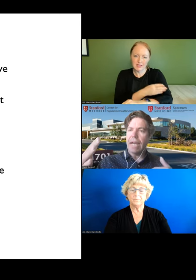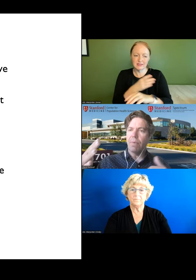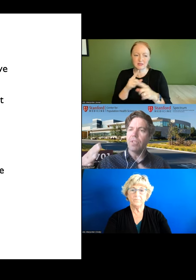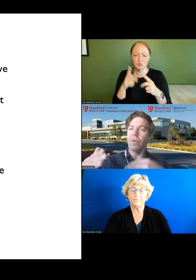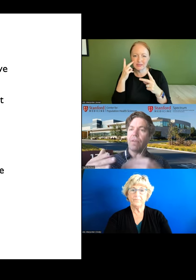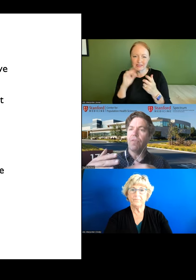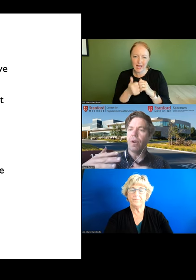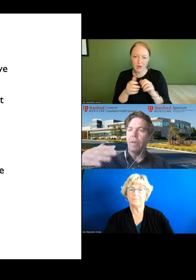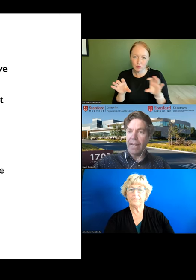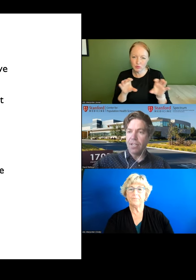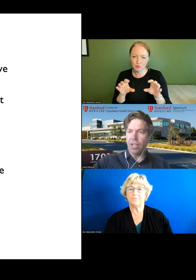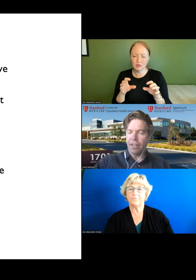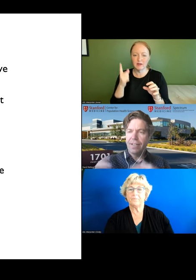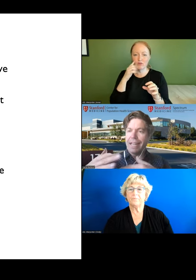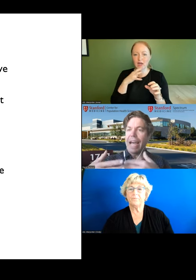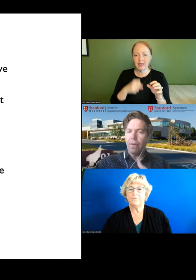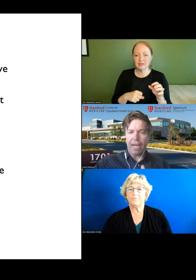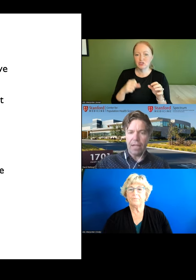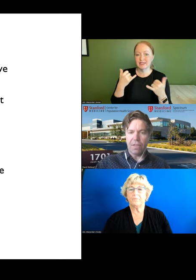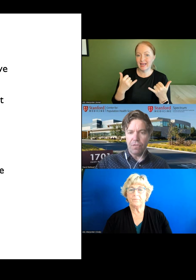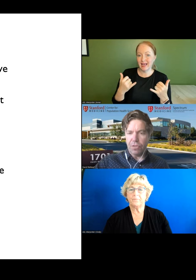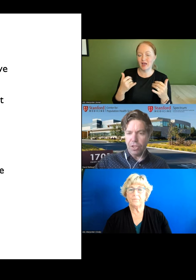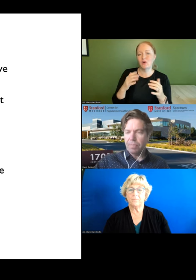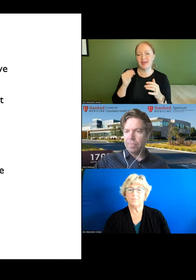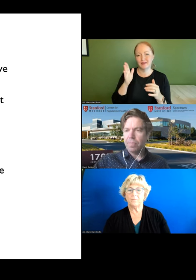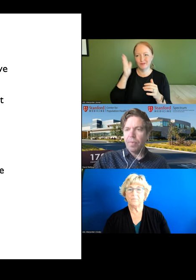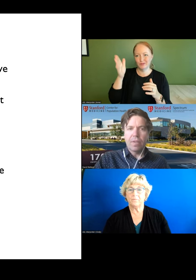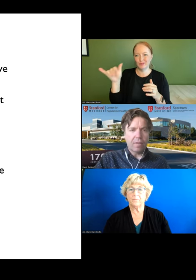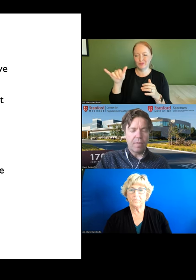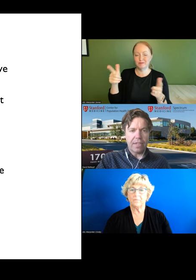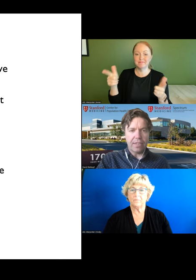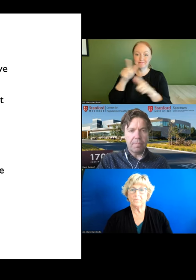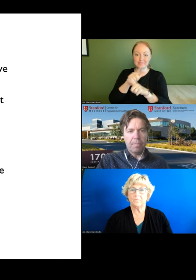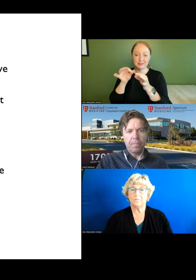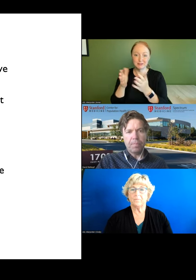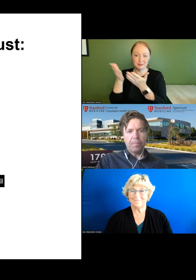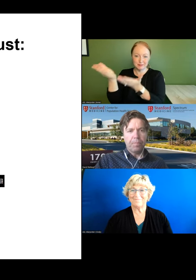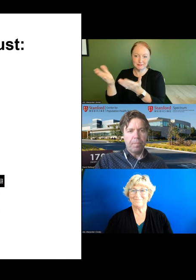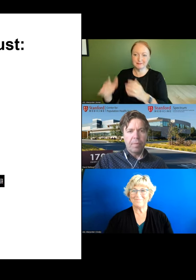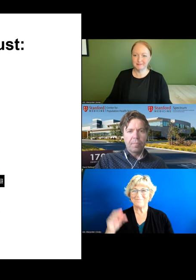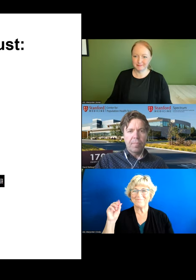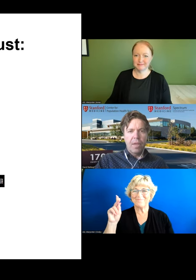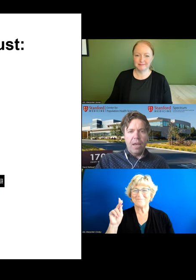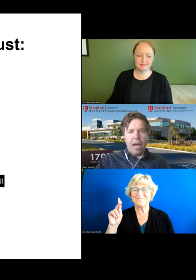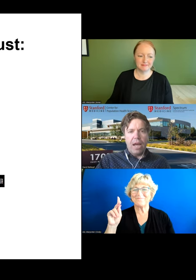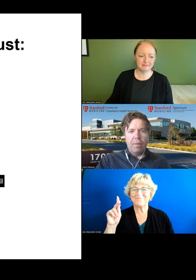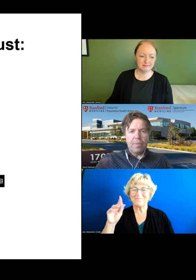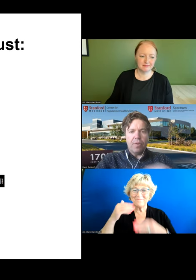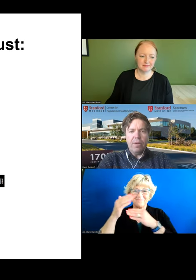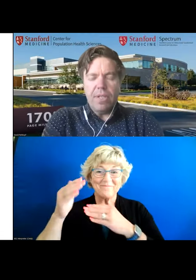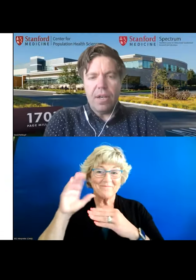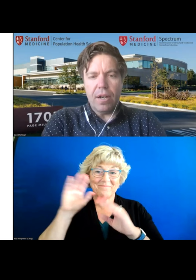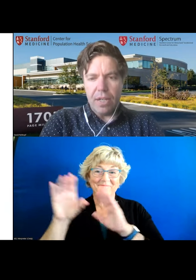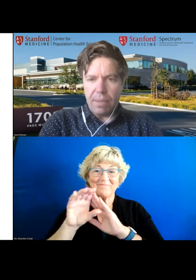to see how we're doing for aging now and in the future next slide um